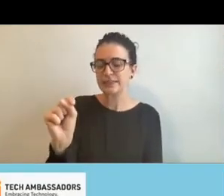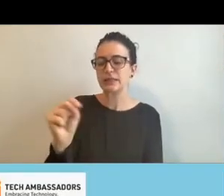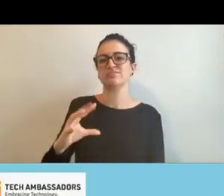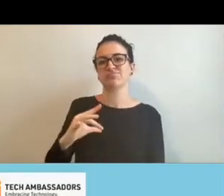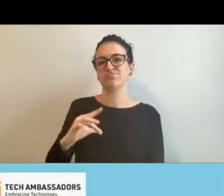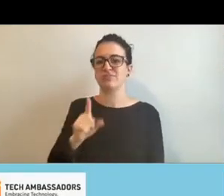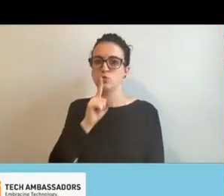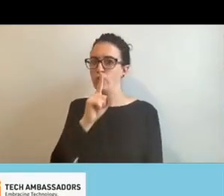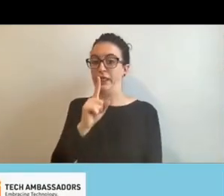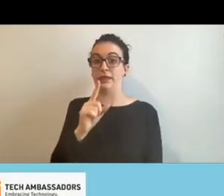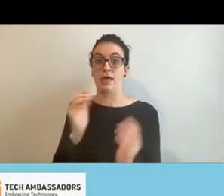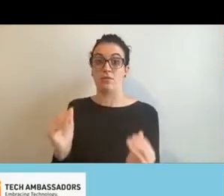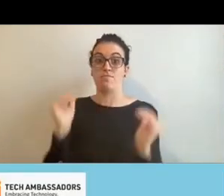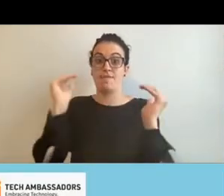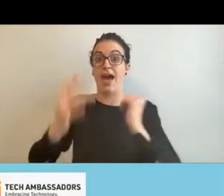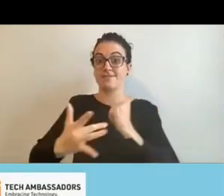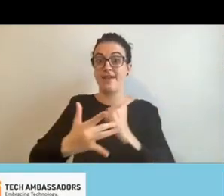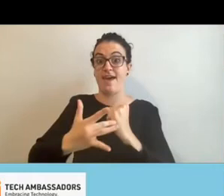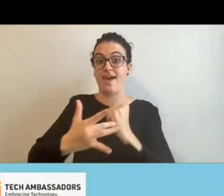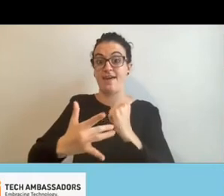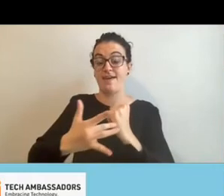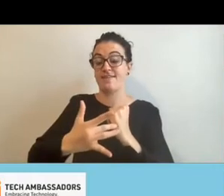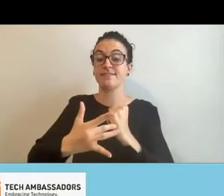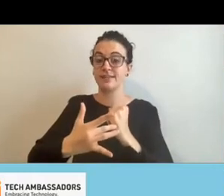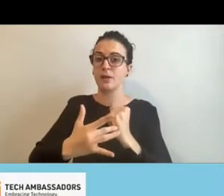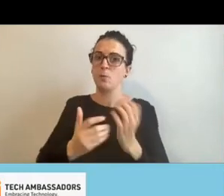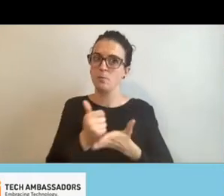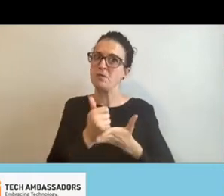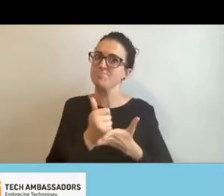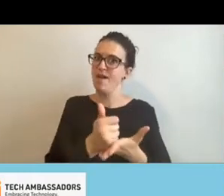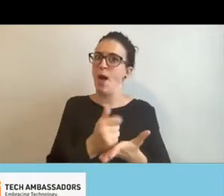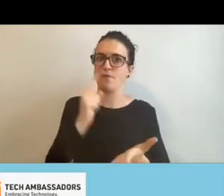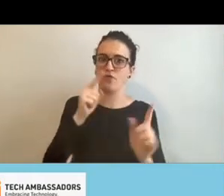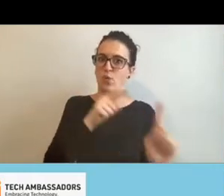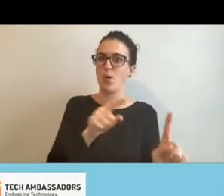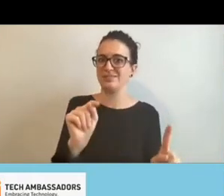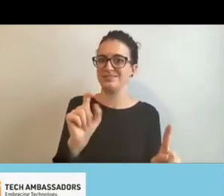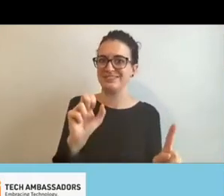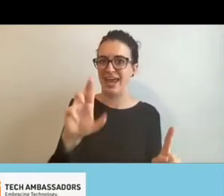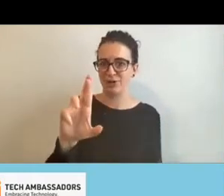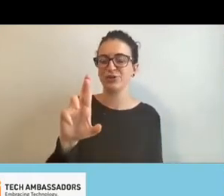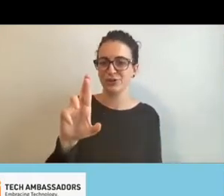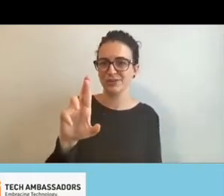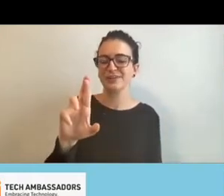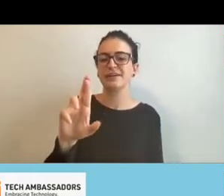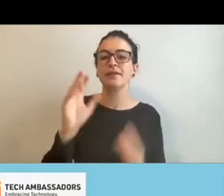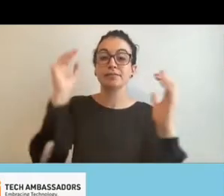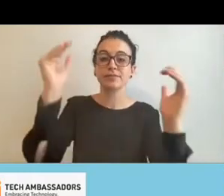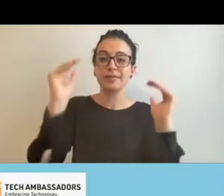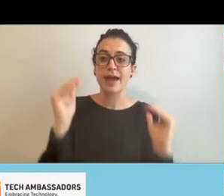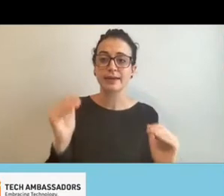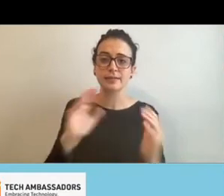more freedom. All right. Thanks again, Tanner. You're welcome. Next from central Ohio